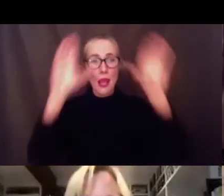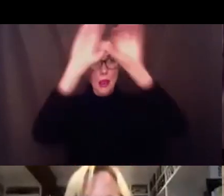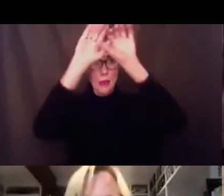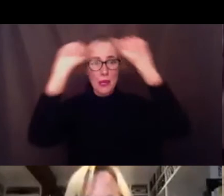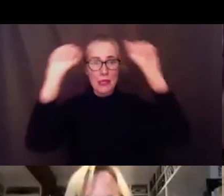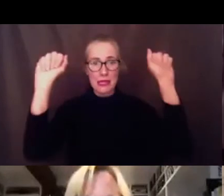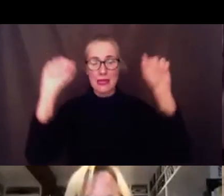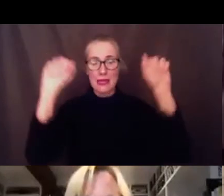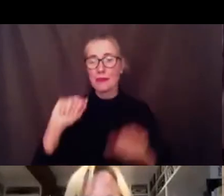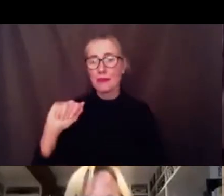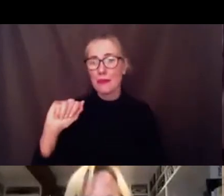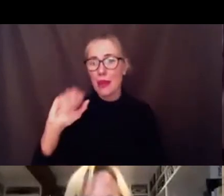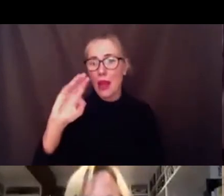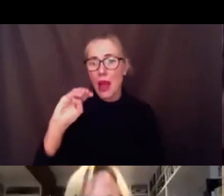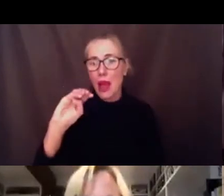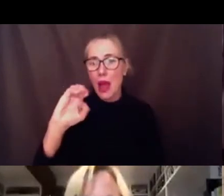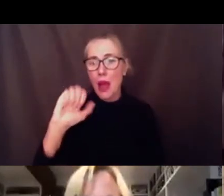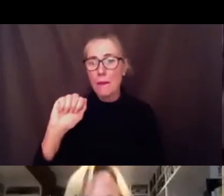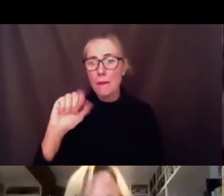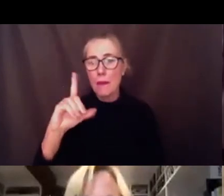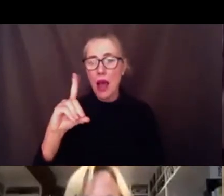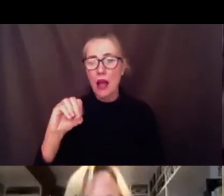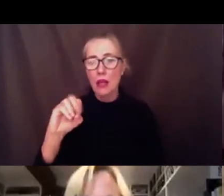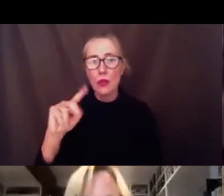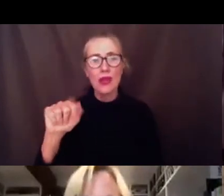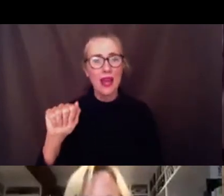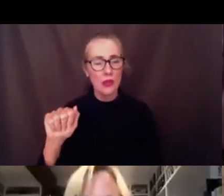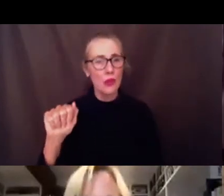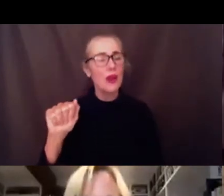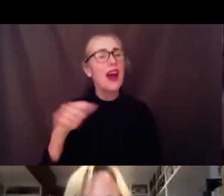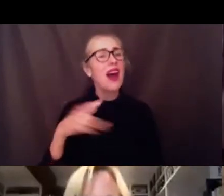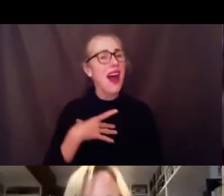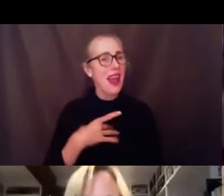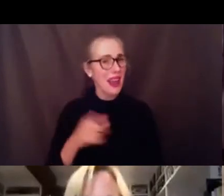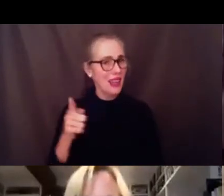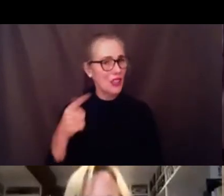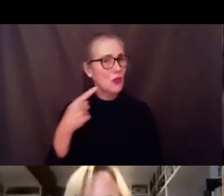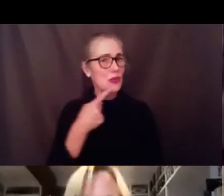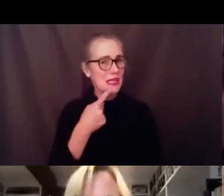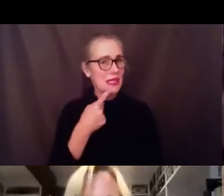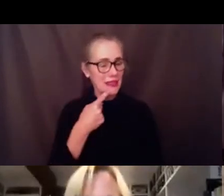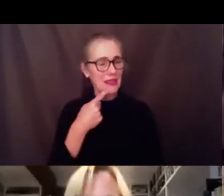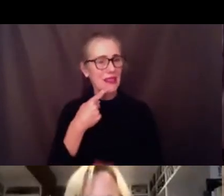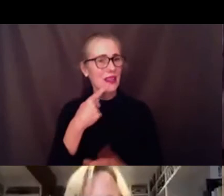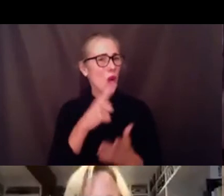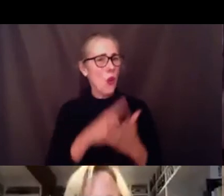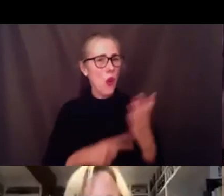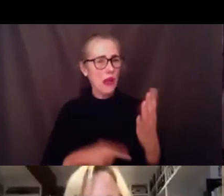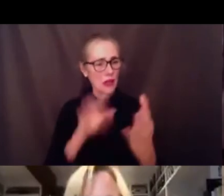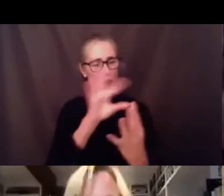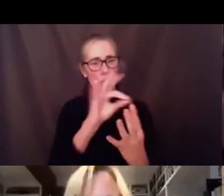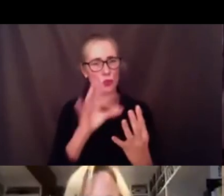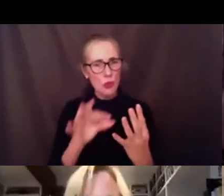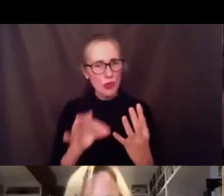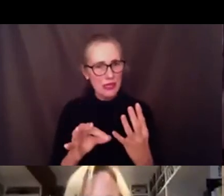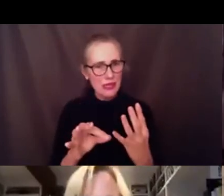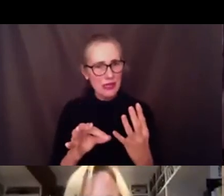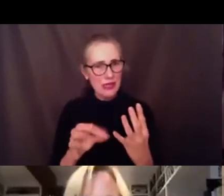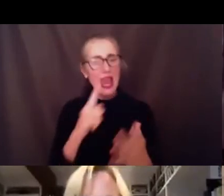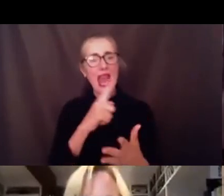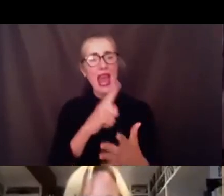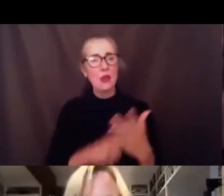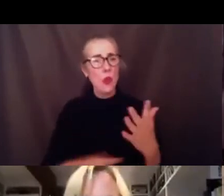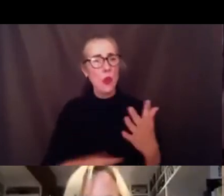choices and is there a third choice i do hear loud and clear the concerns around the process and i want to assure the board that we have